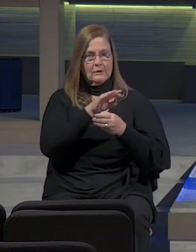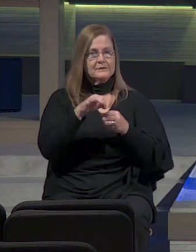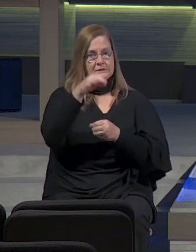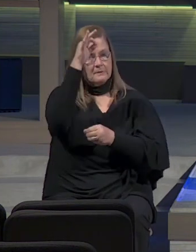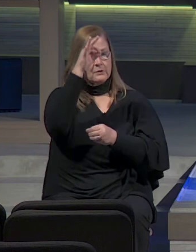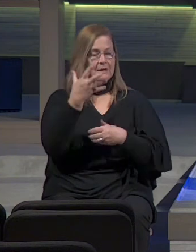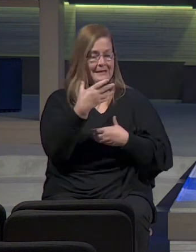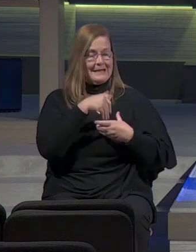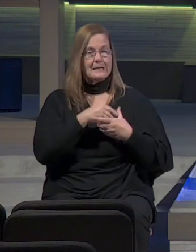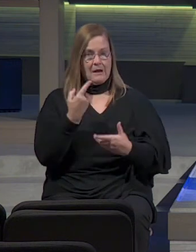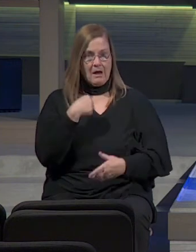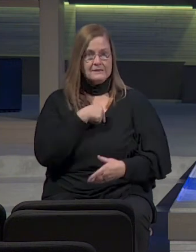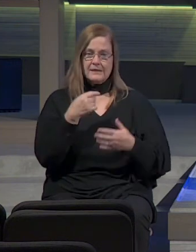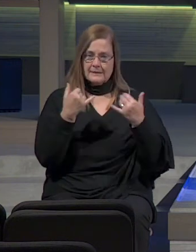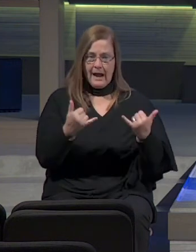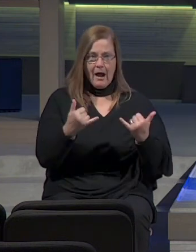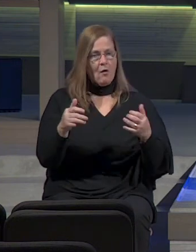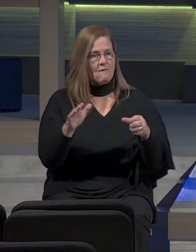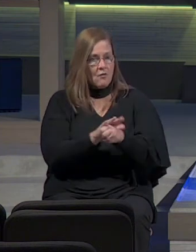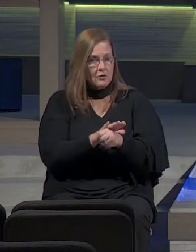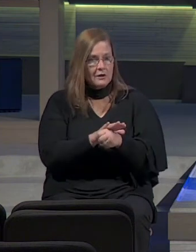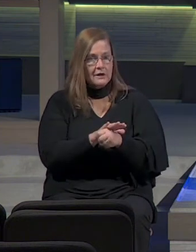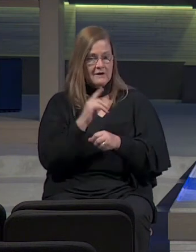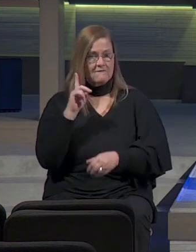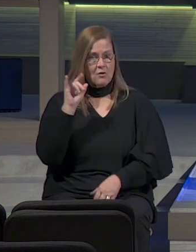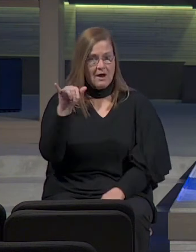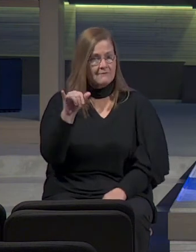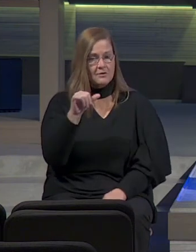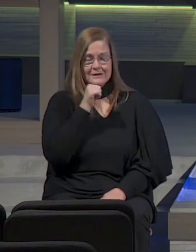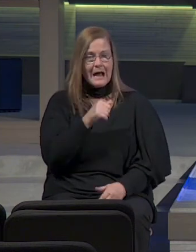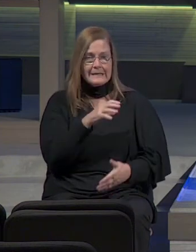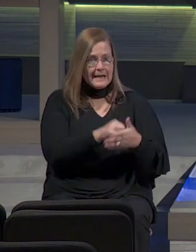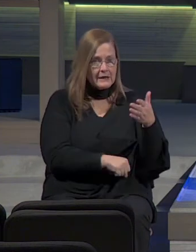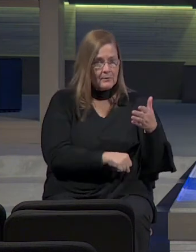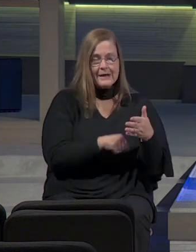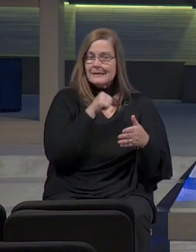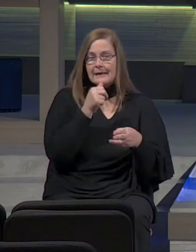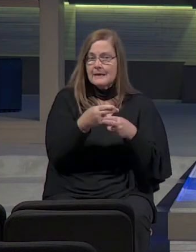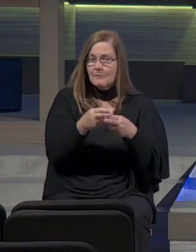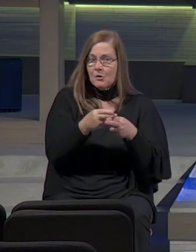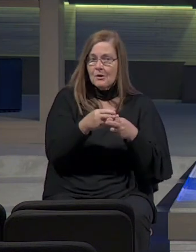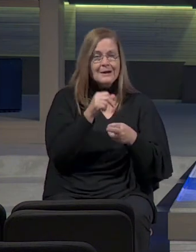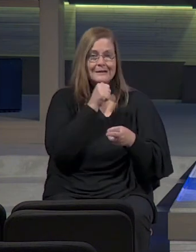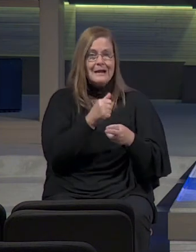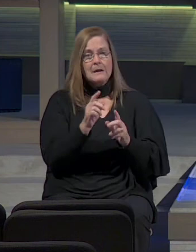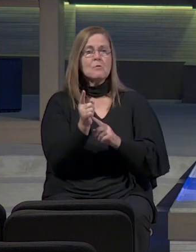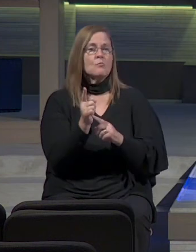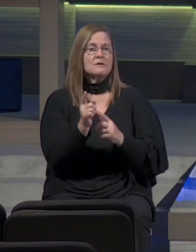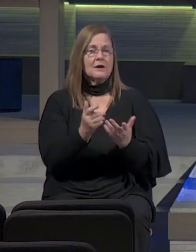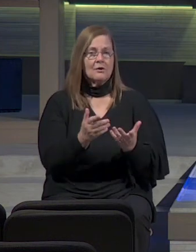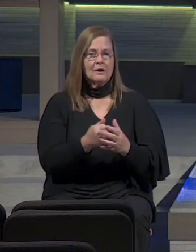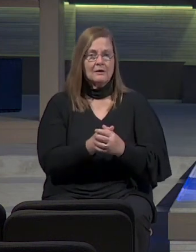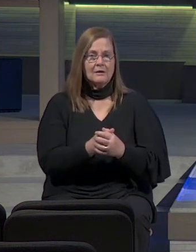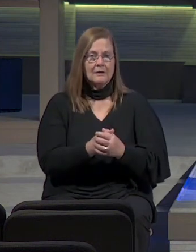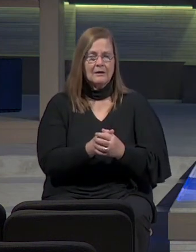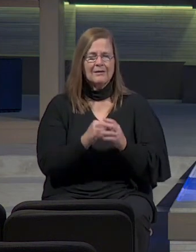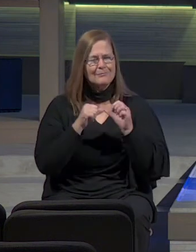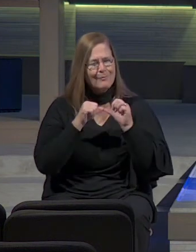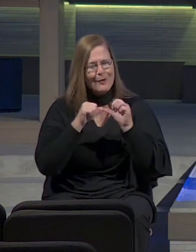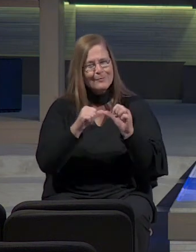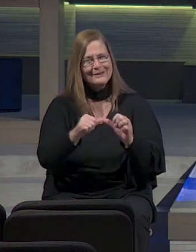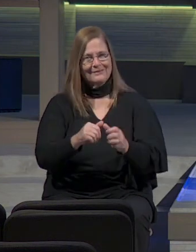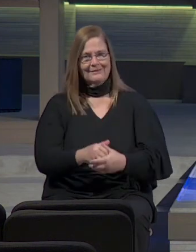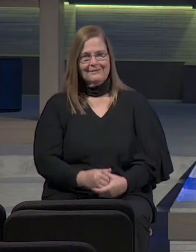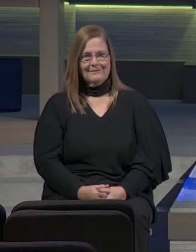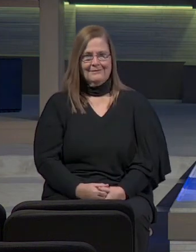Now, fully, for all time. Not taken away. Not temporary. Not momentary. Permanently